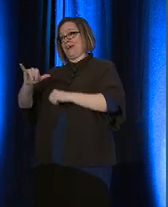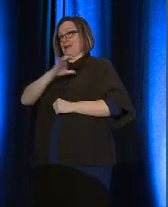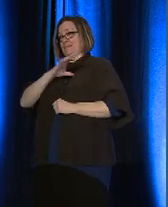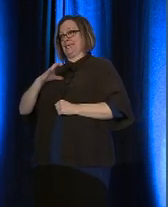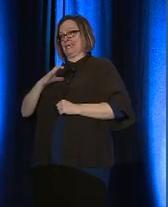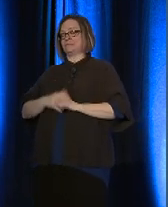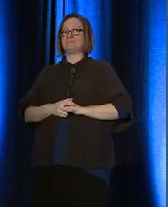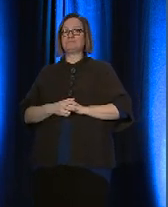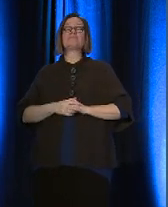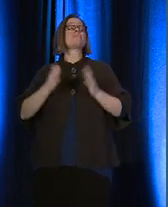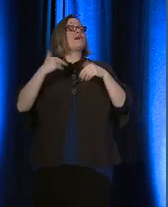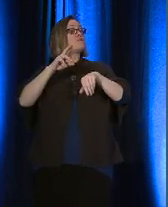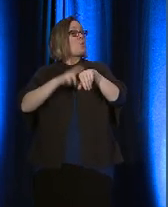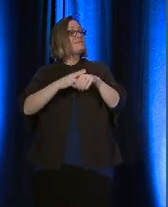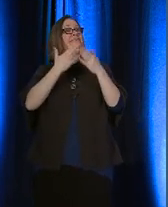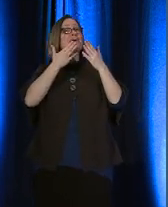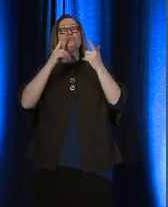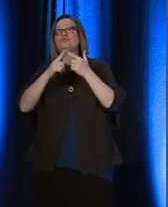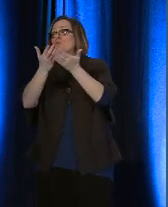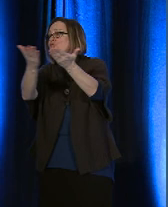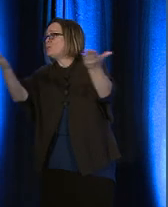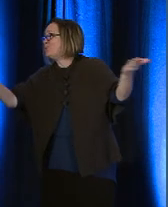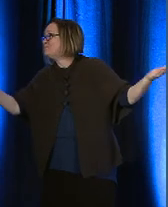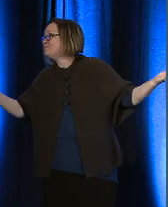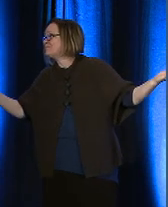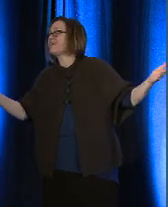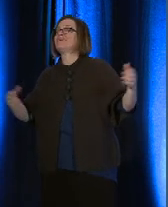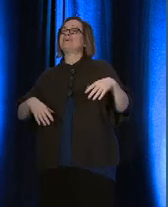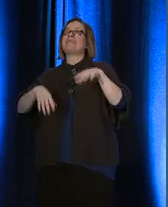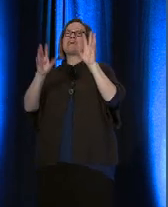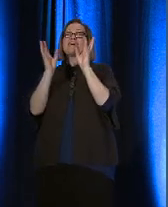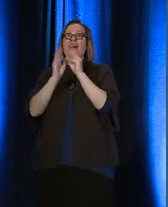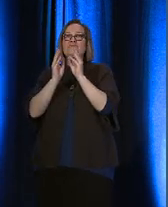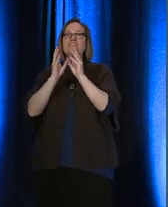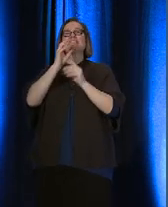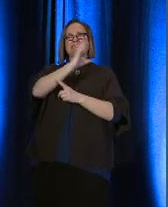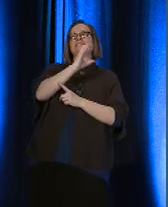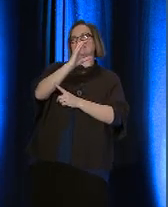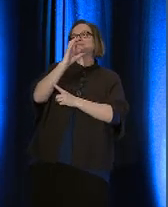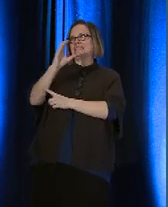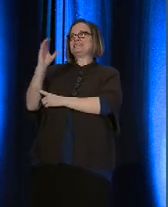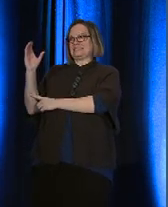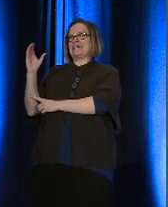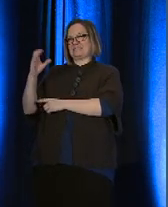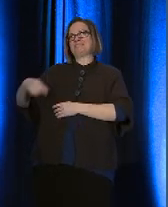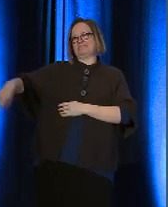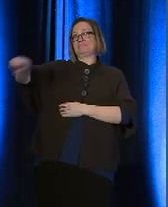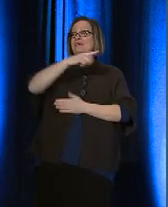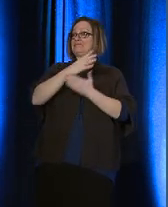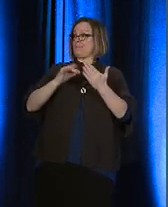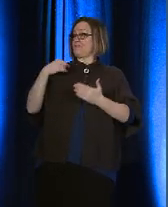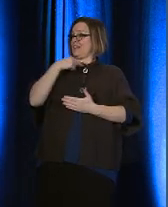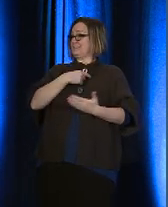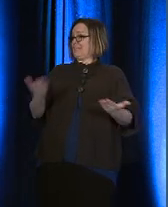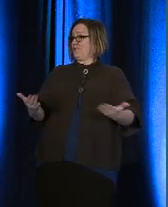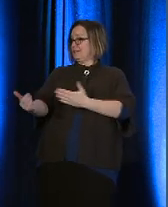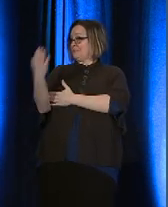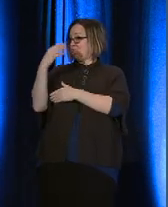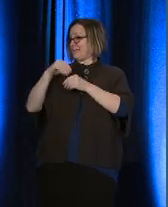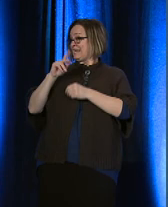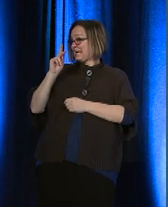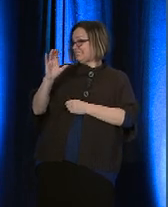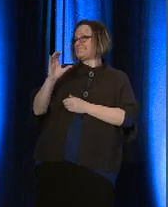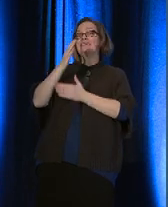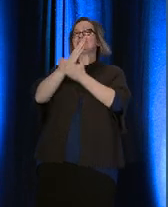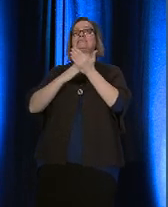And a thank you, of course, to you, to the Conference on College Composition and Communication, some of us here this morning in Kansas City, others